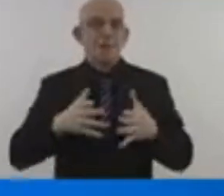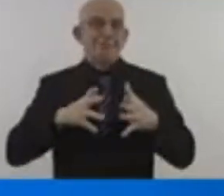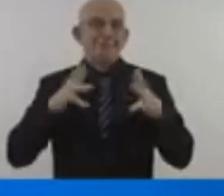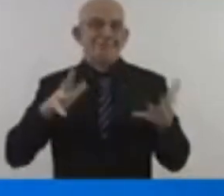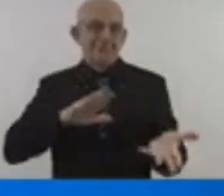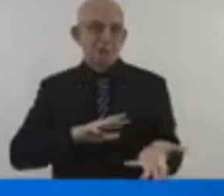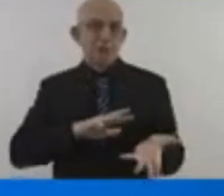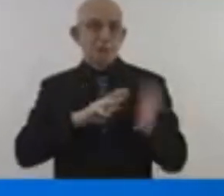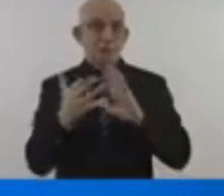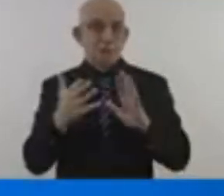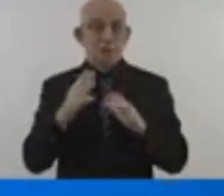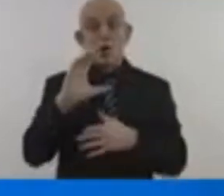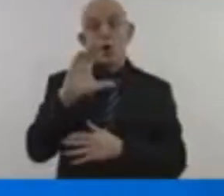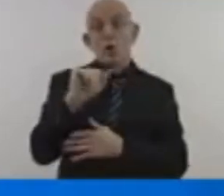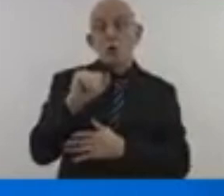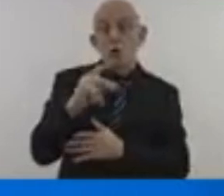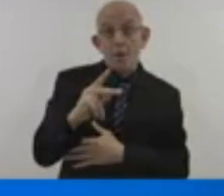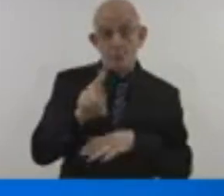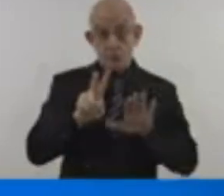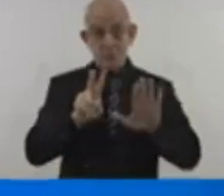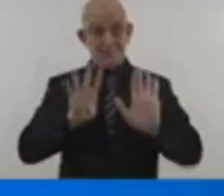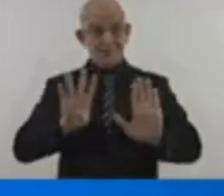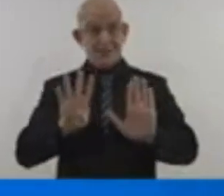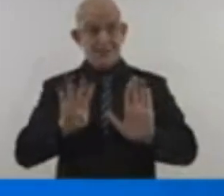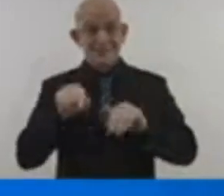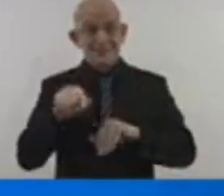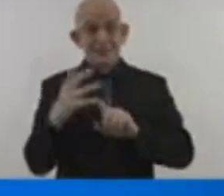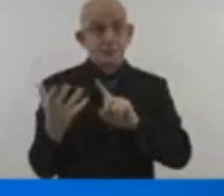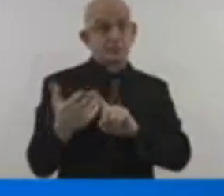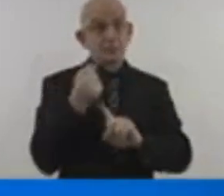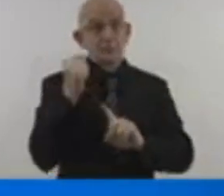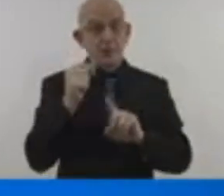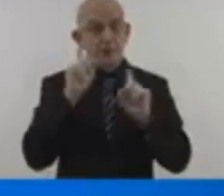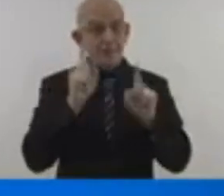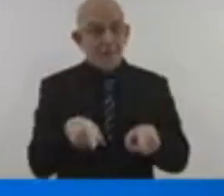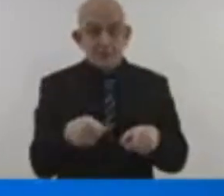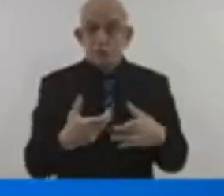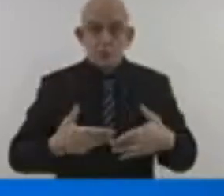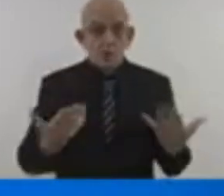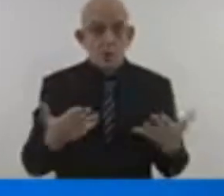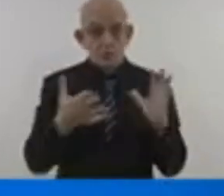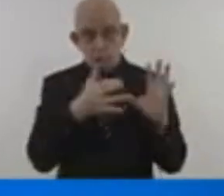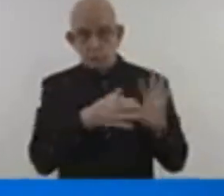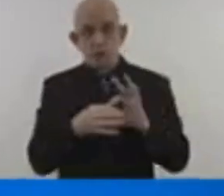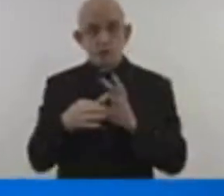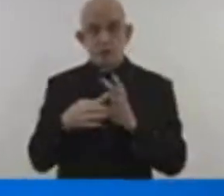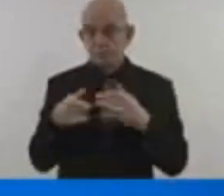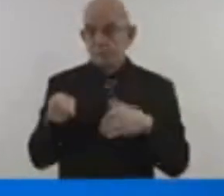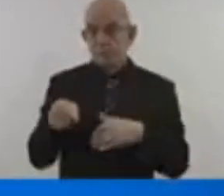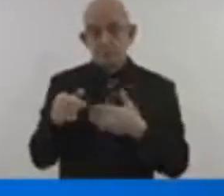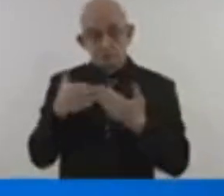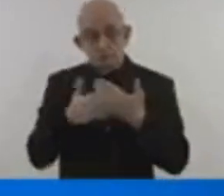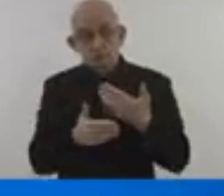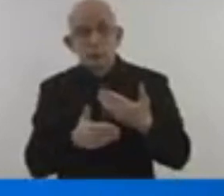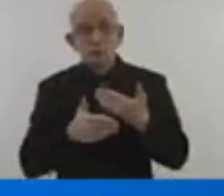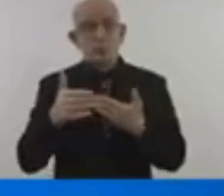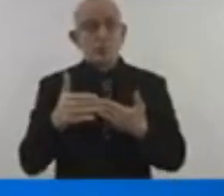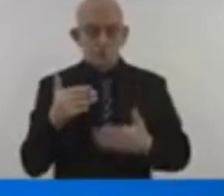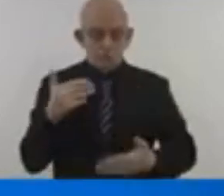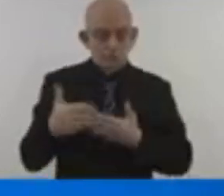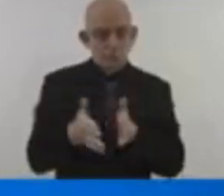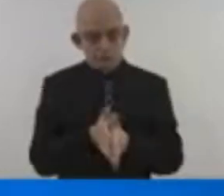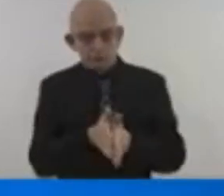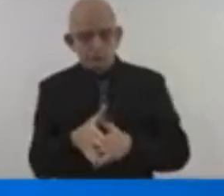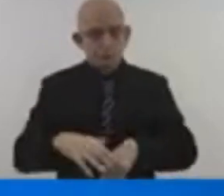And I urge the major MDB shareholders to use their position to push for change. There is no time